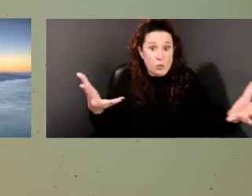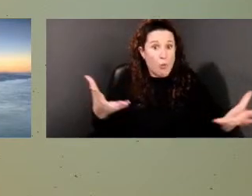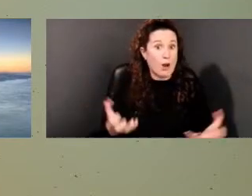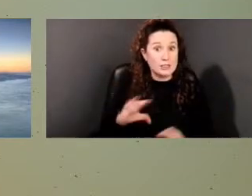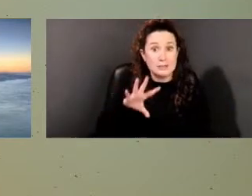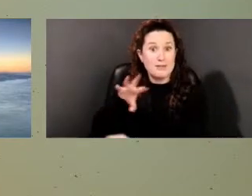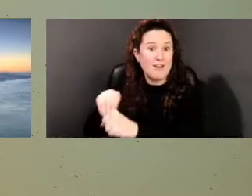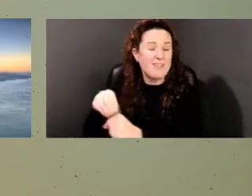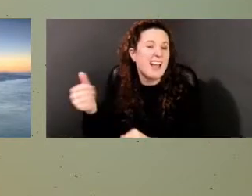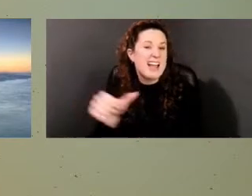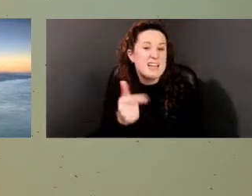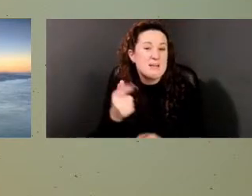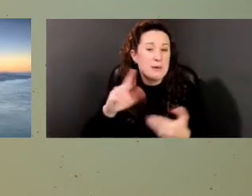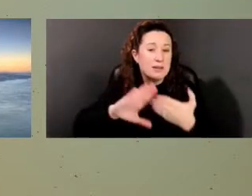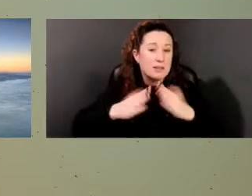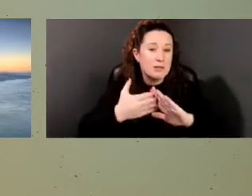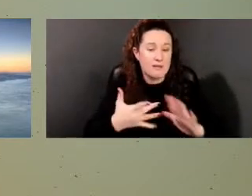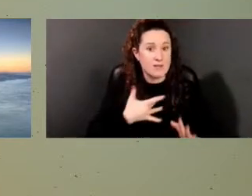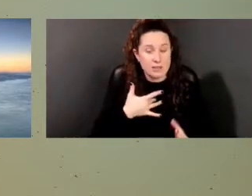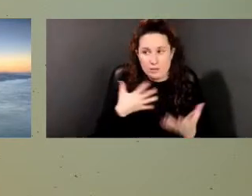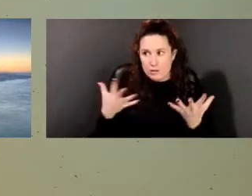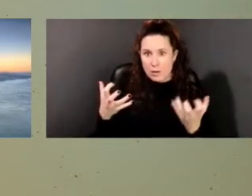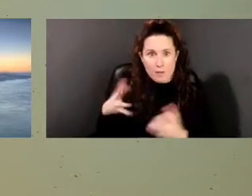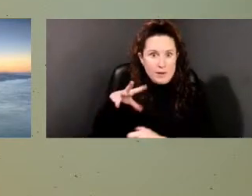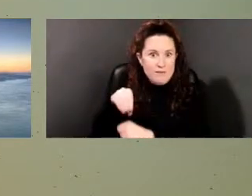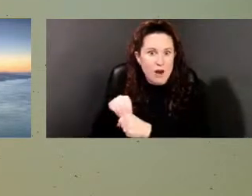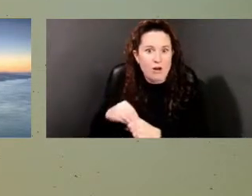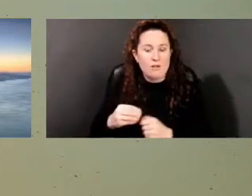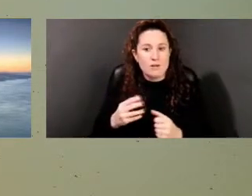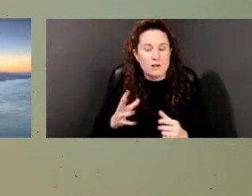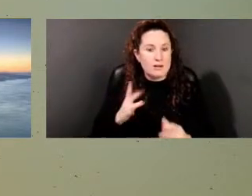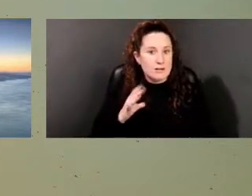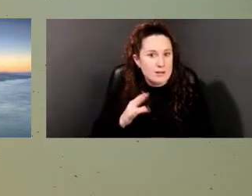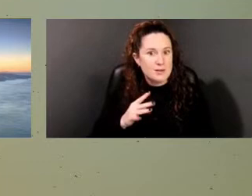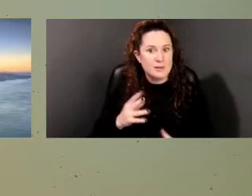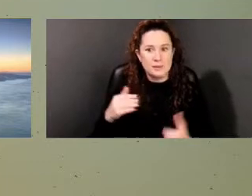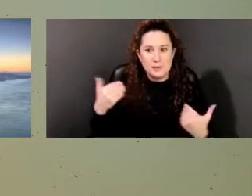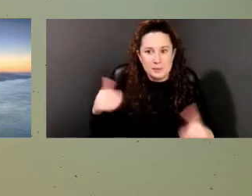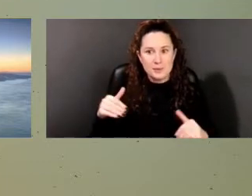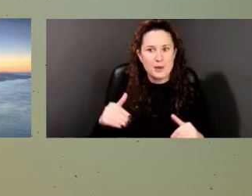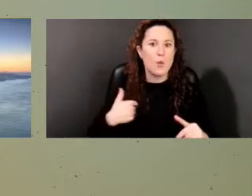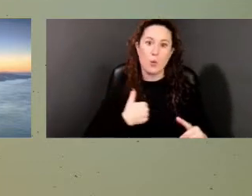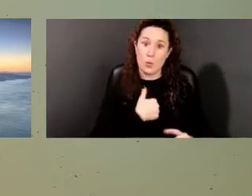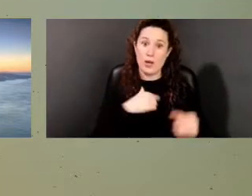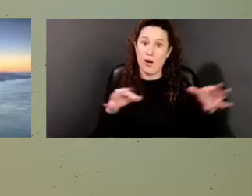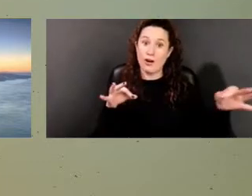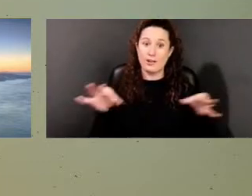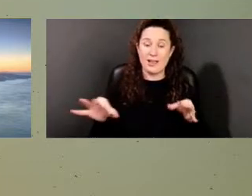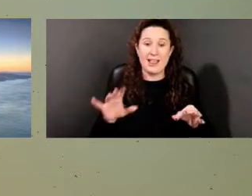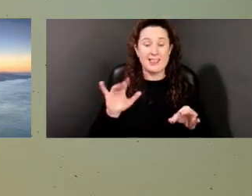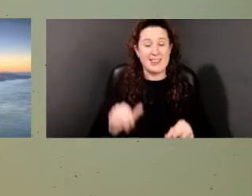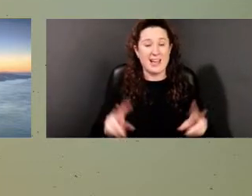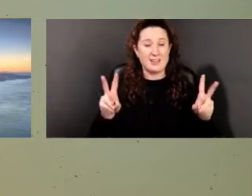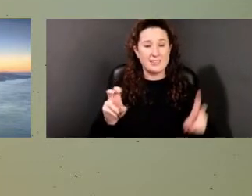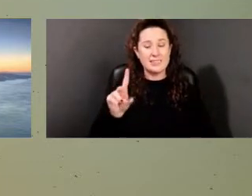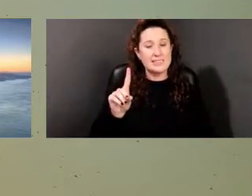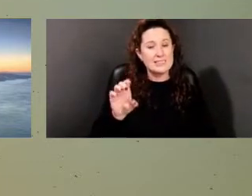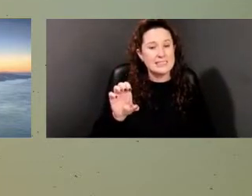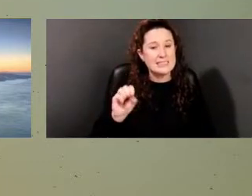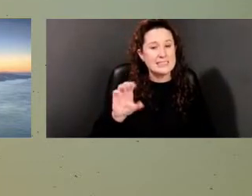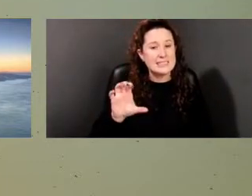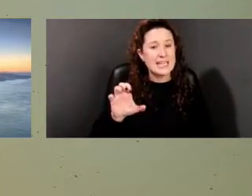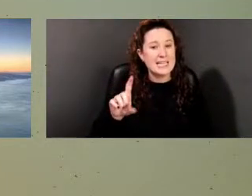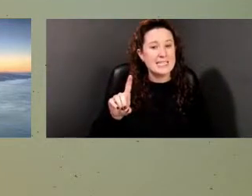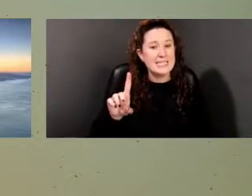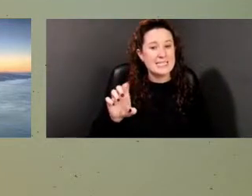Anyone in the community that feels this way, that we're expanding that definition of the Senate community. And that is who we're looking for now